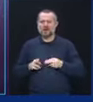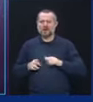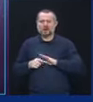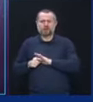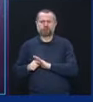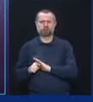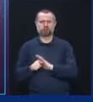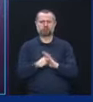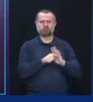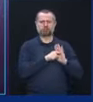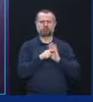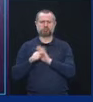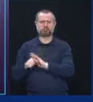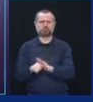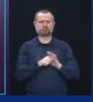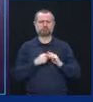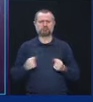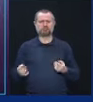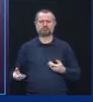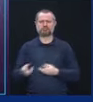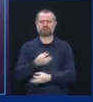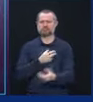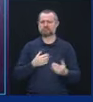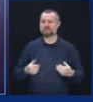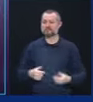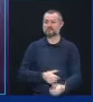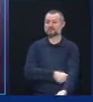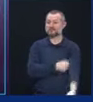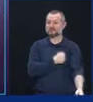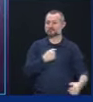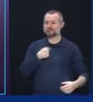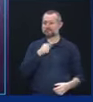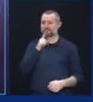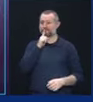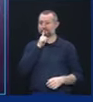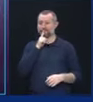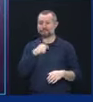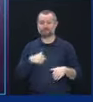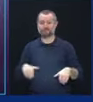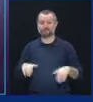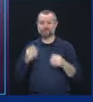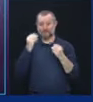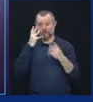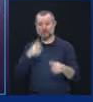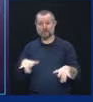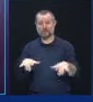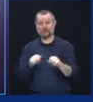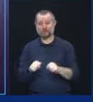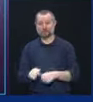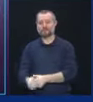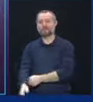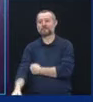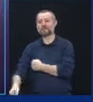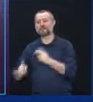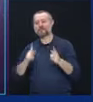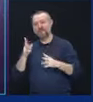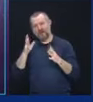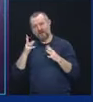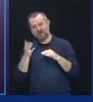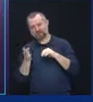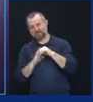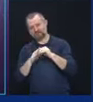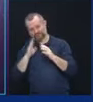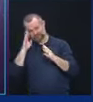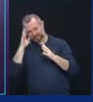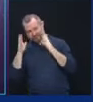something fills the void. And conspiracy theories and politics